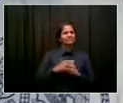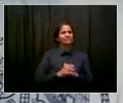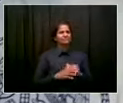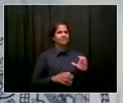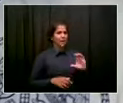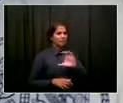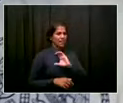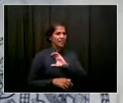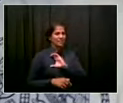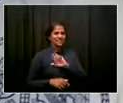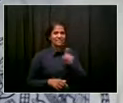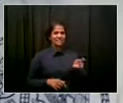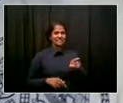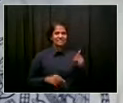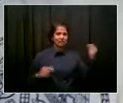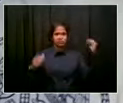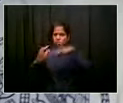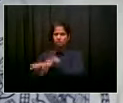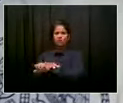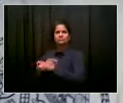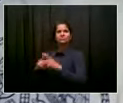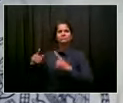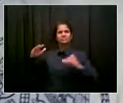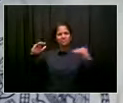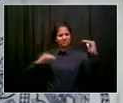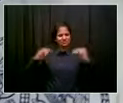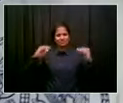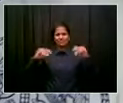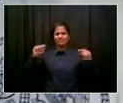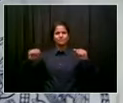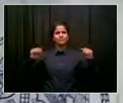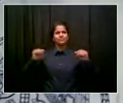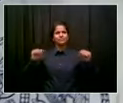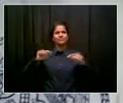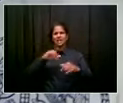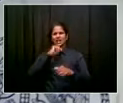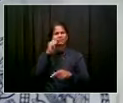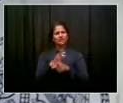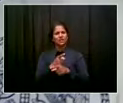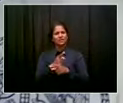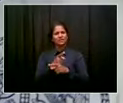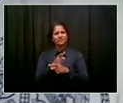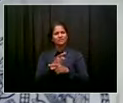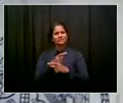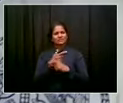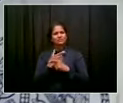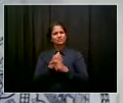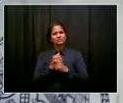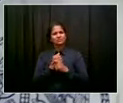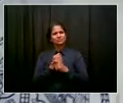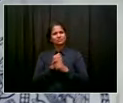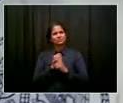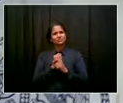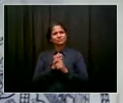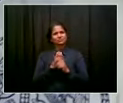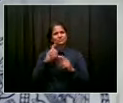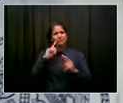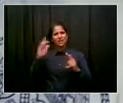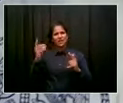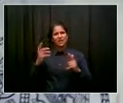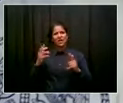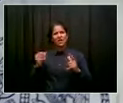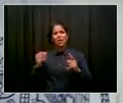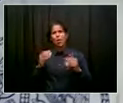and something of it in favor of um the public safety aspect you had the